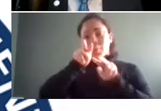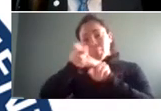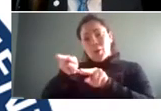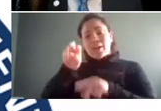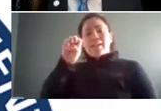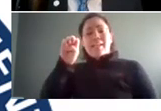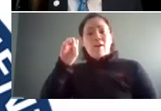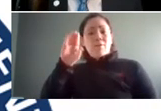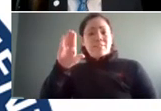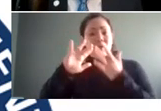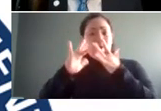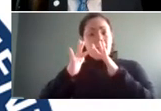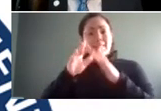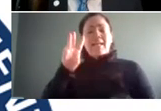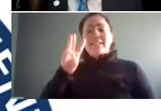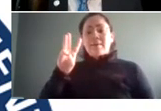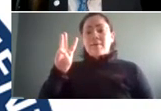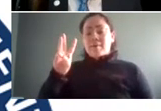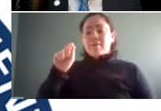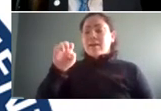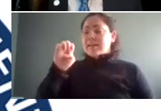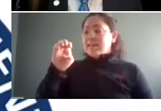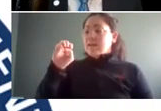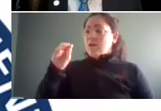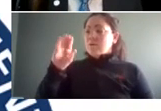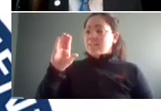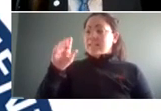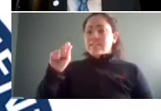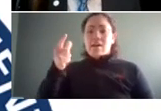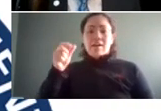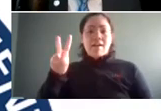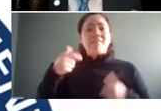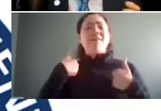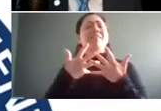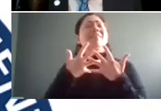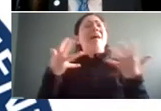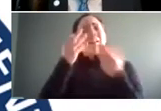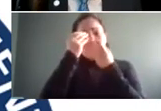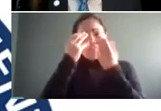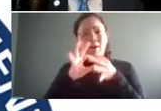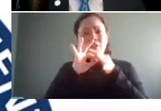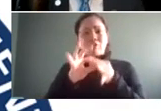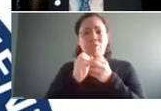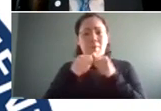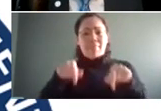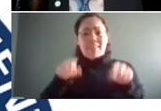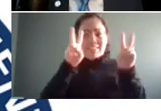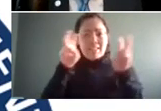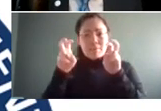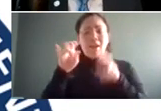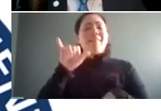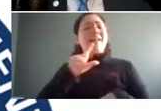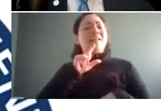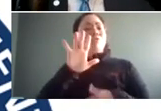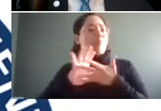website www.eEOC.gov and they have lots of information on this subject and that should be your primary